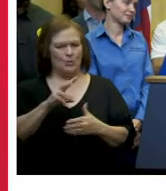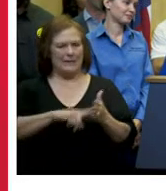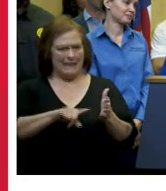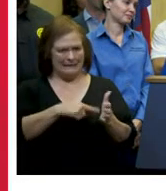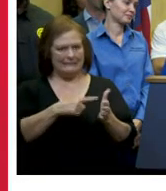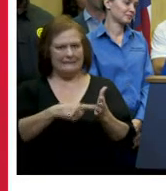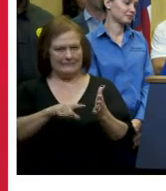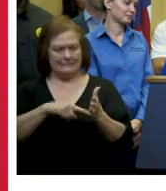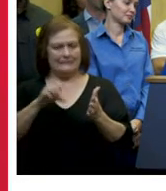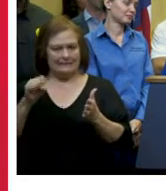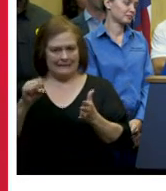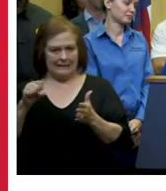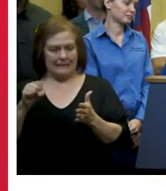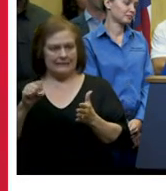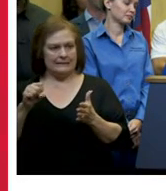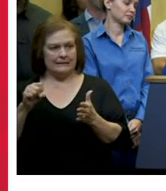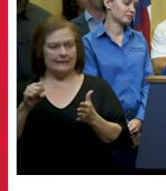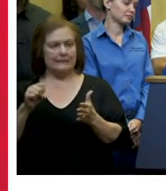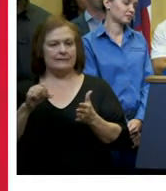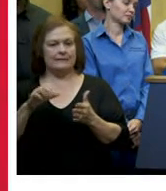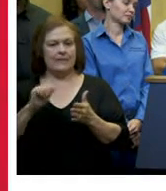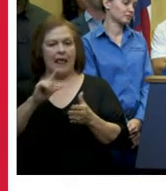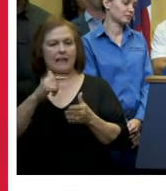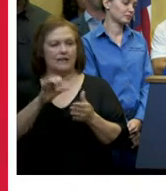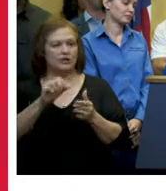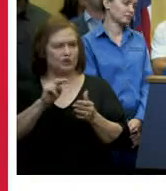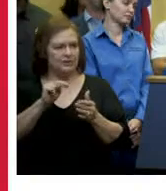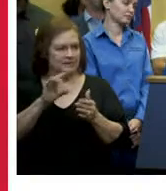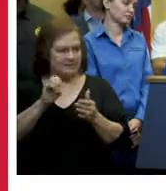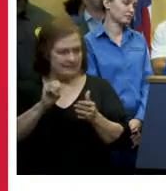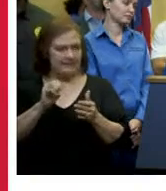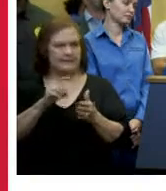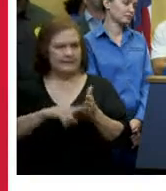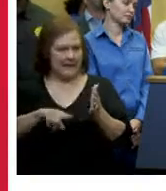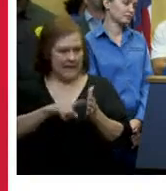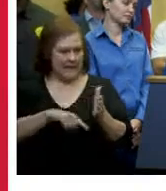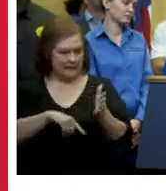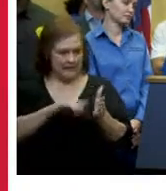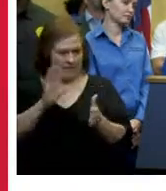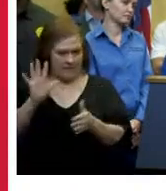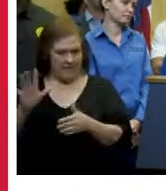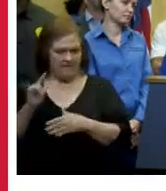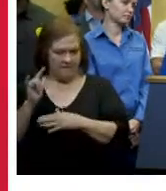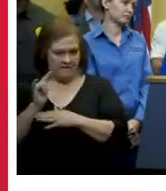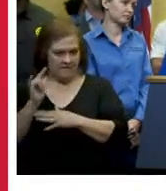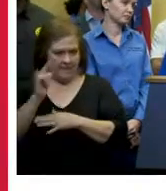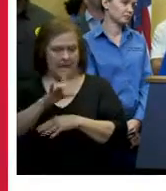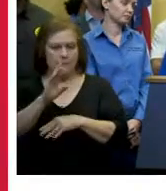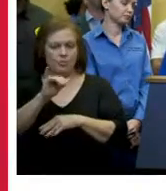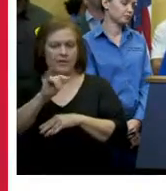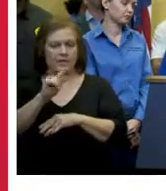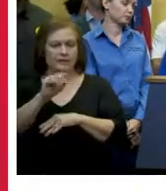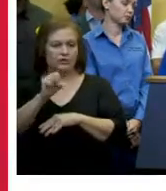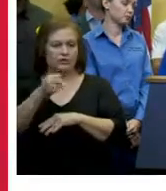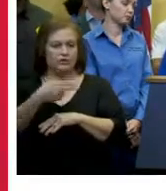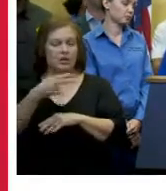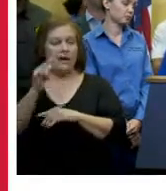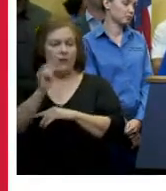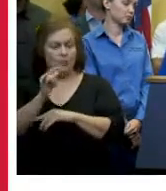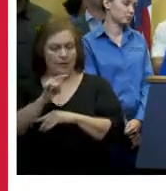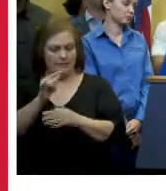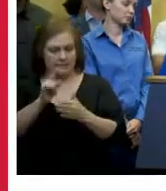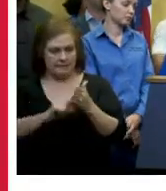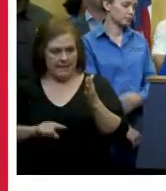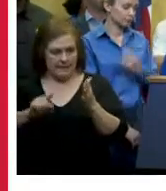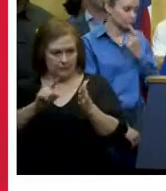outbound allegiant has canceled all three of their flights for today british airways has